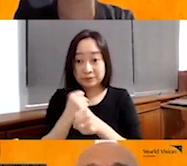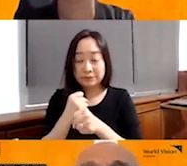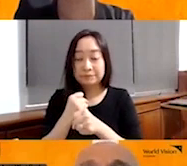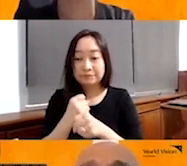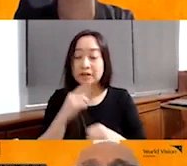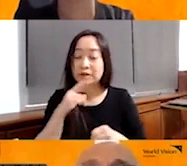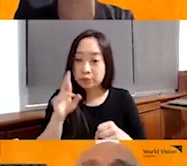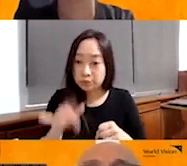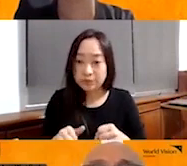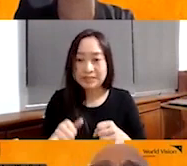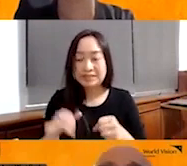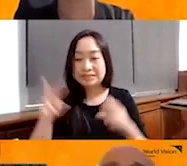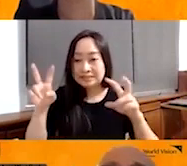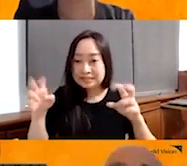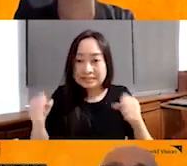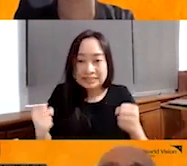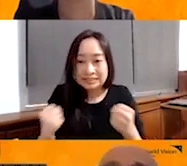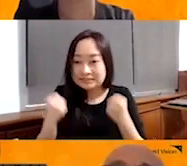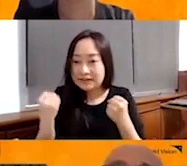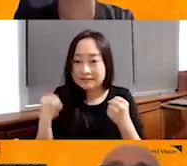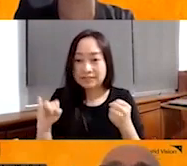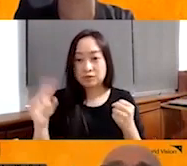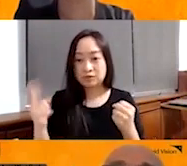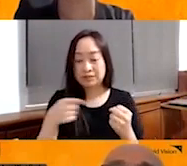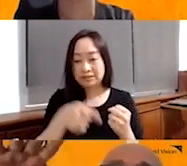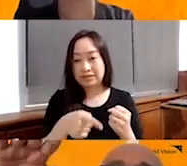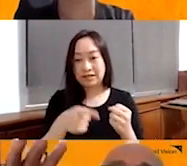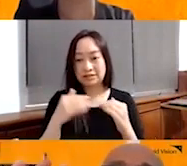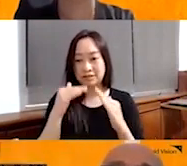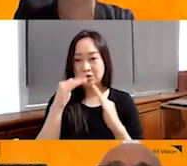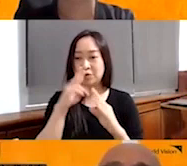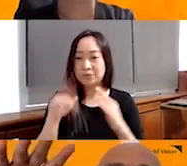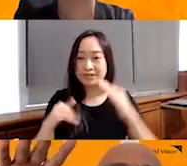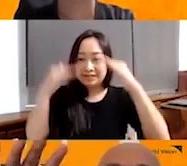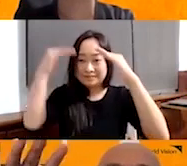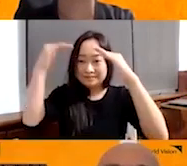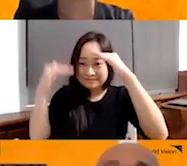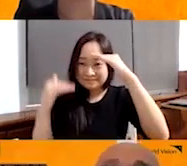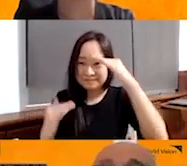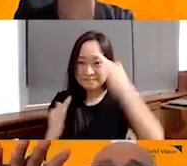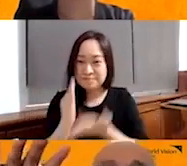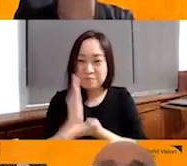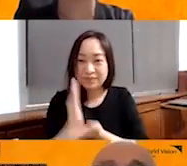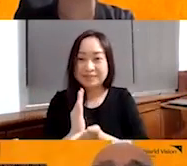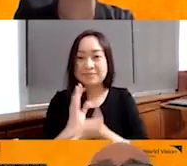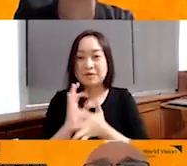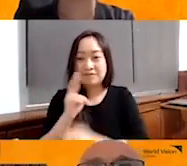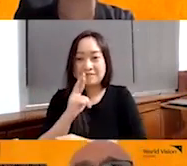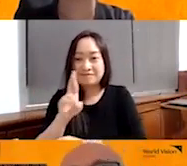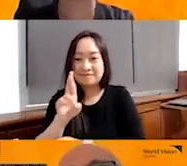really surviving. They are really in the bottom of the, how can I say, the ranking.